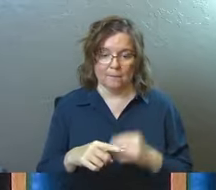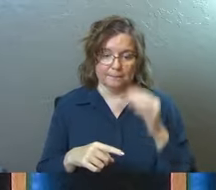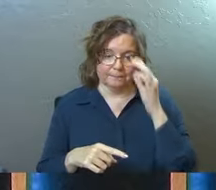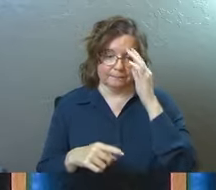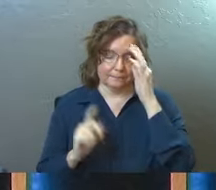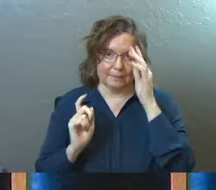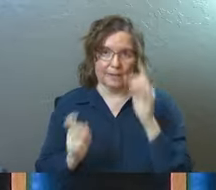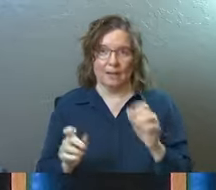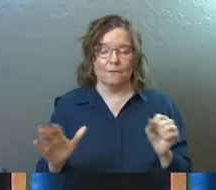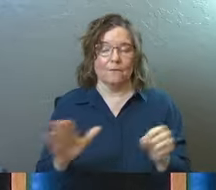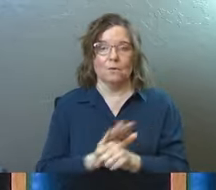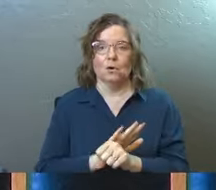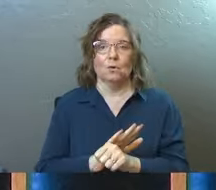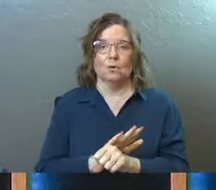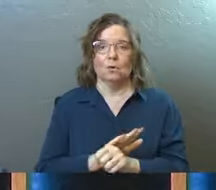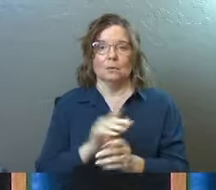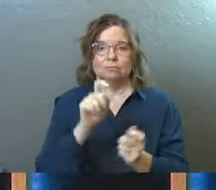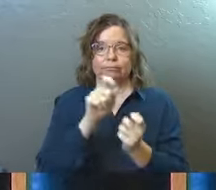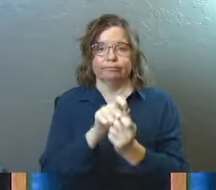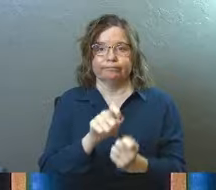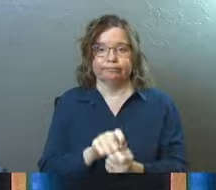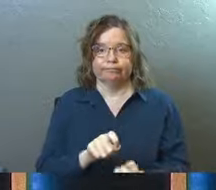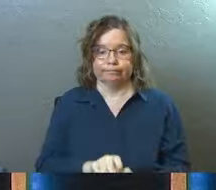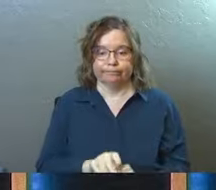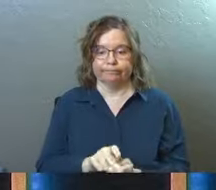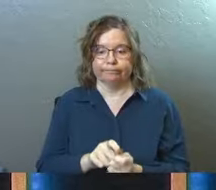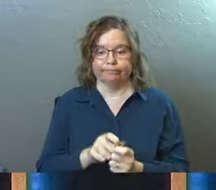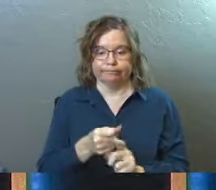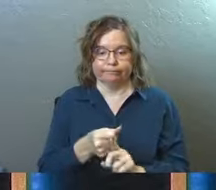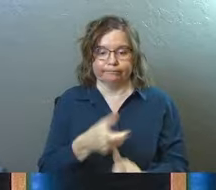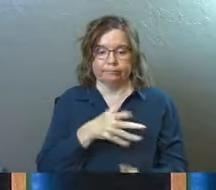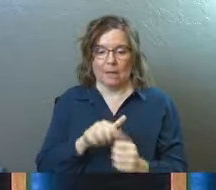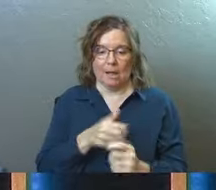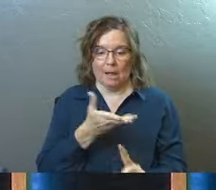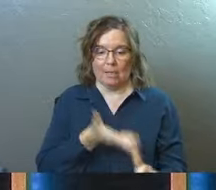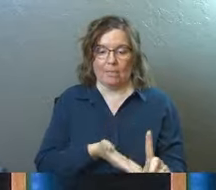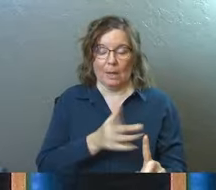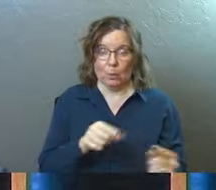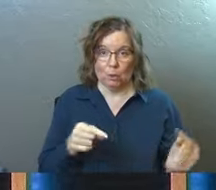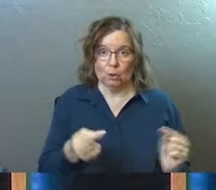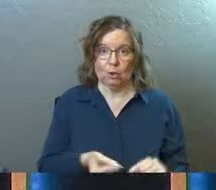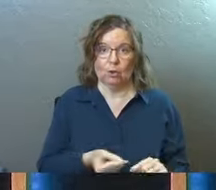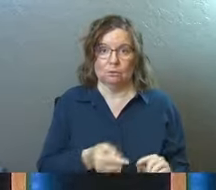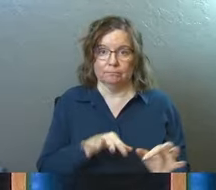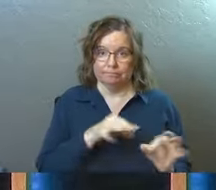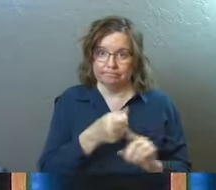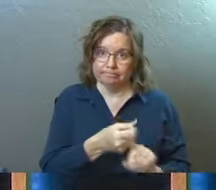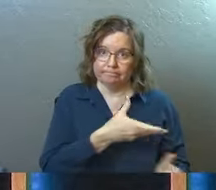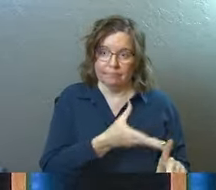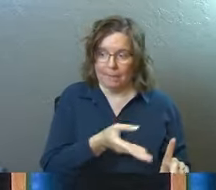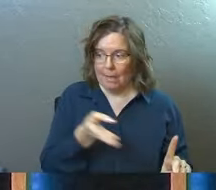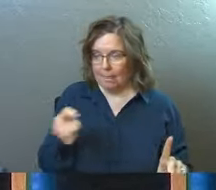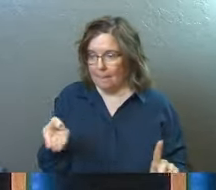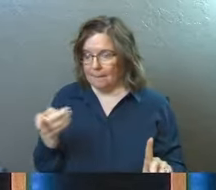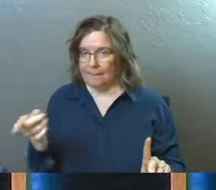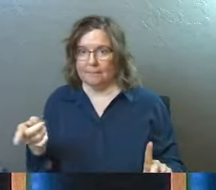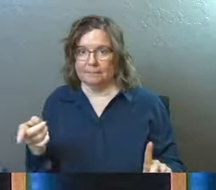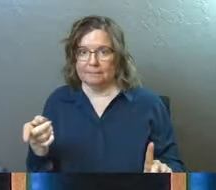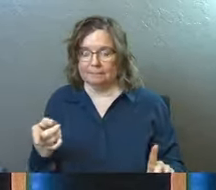gave them the full, highly detailed version of how they were hurt by them.